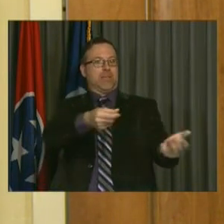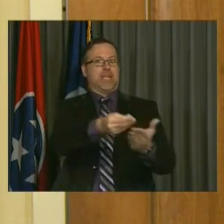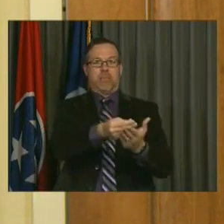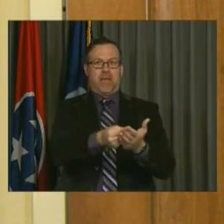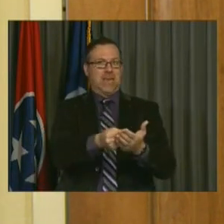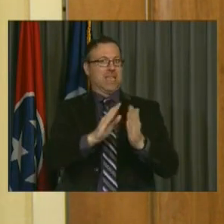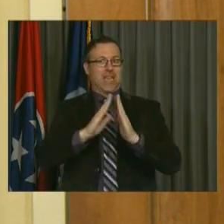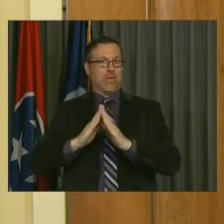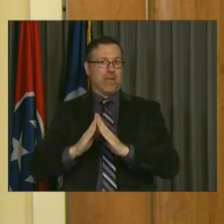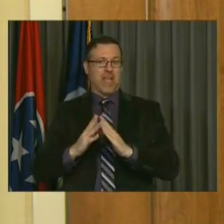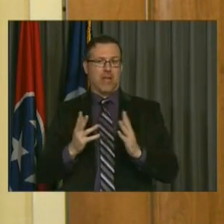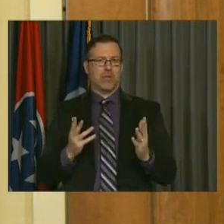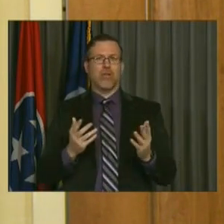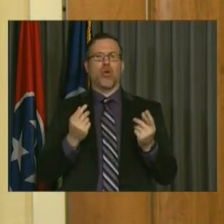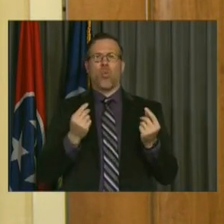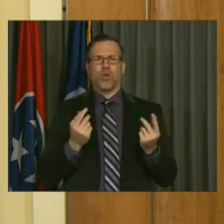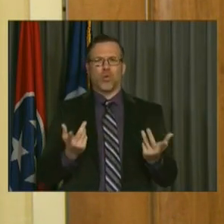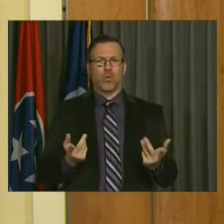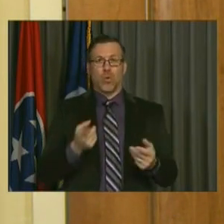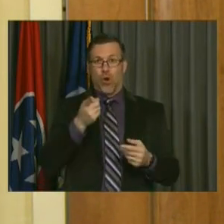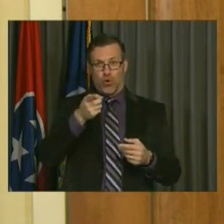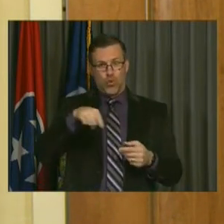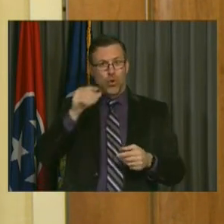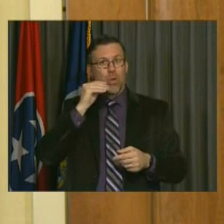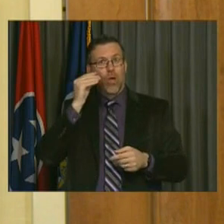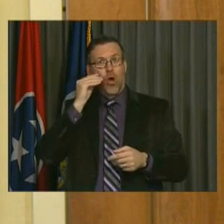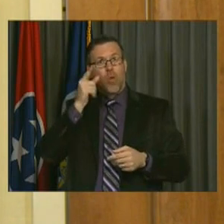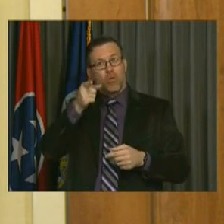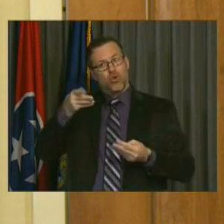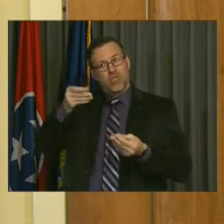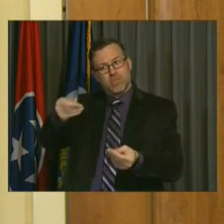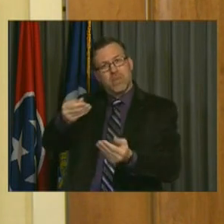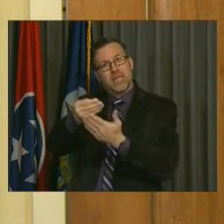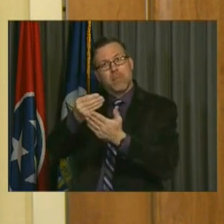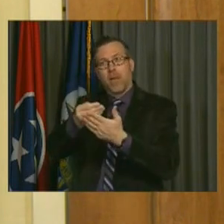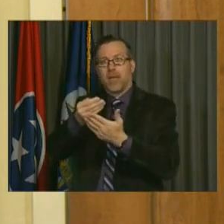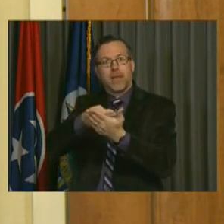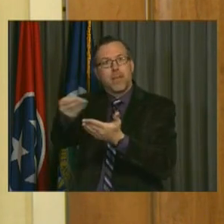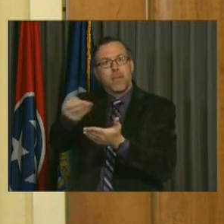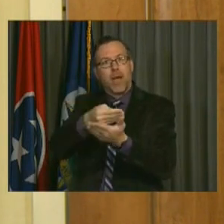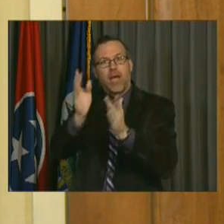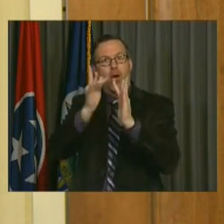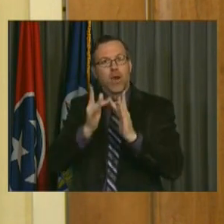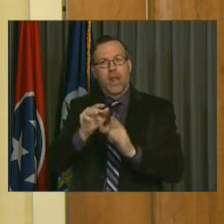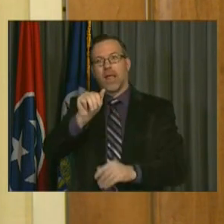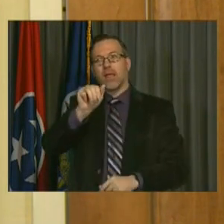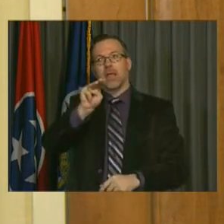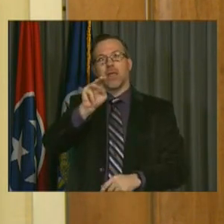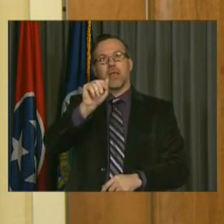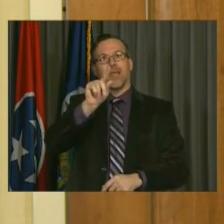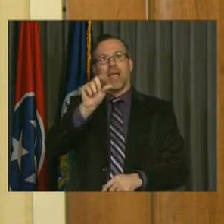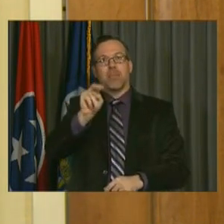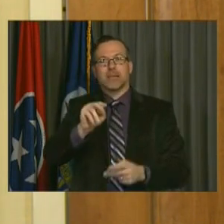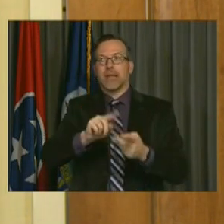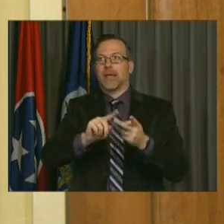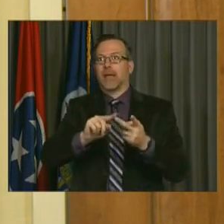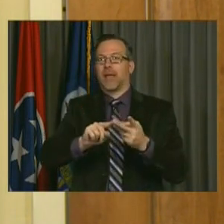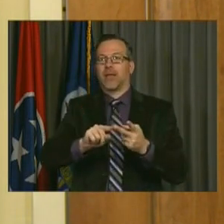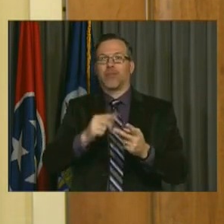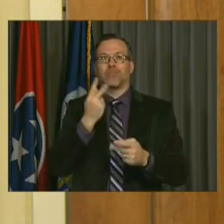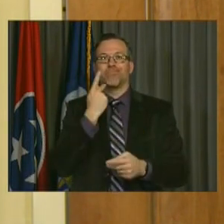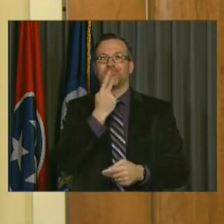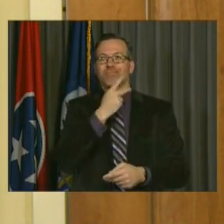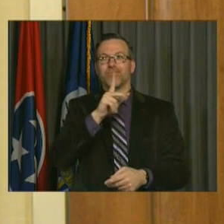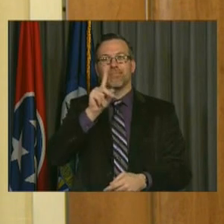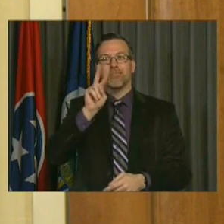Are you going home and are you spending money now on Amazon? Are you spending money on Kroker and what have you? We just